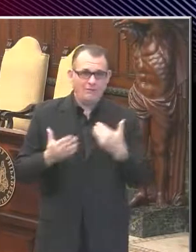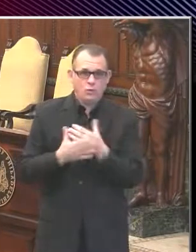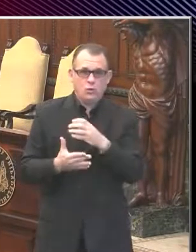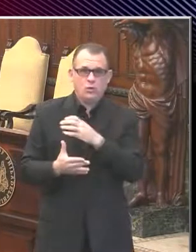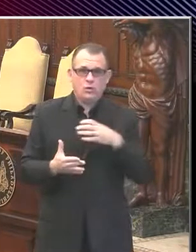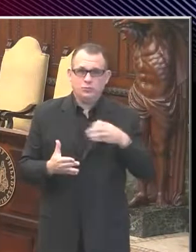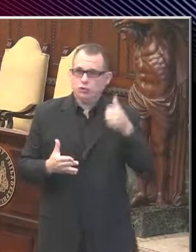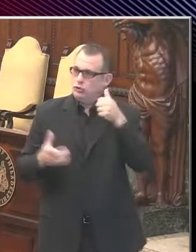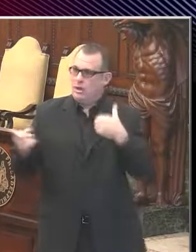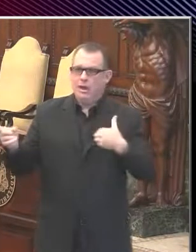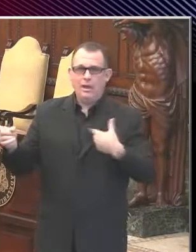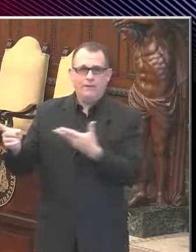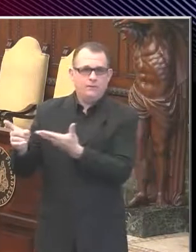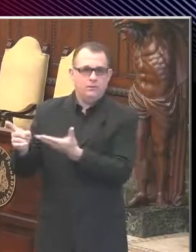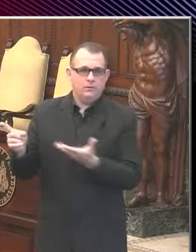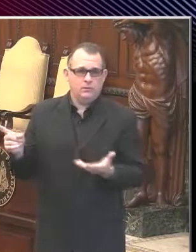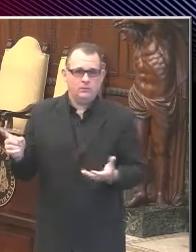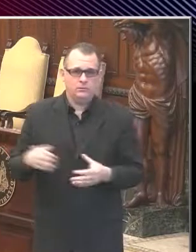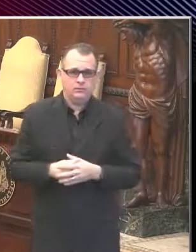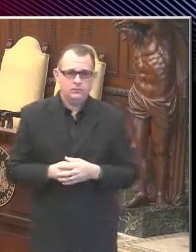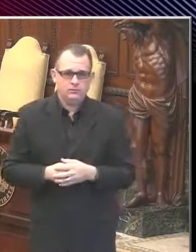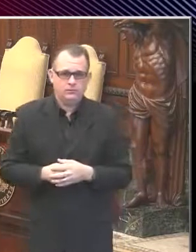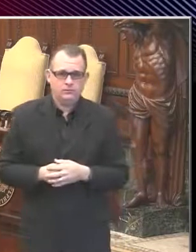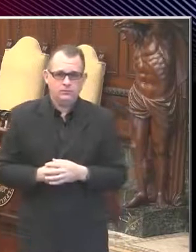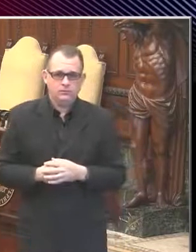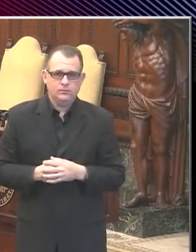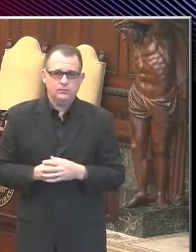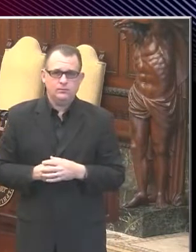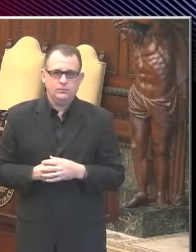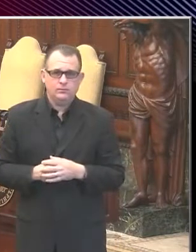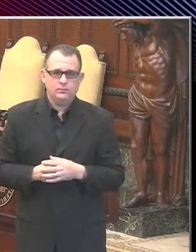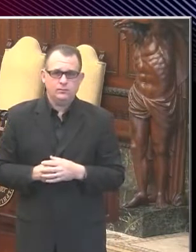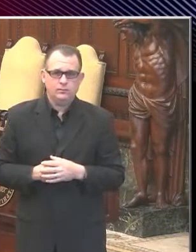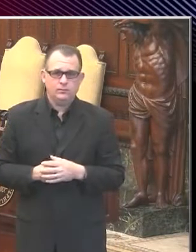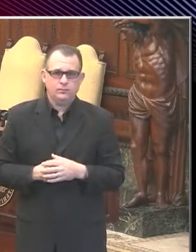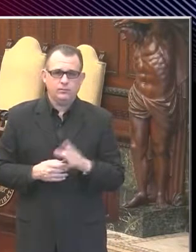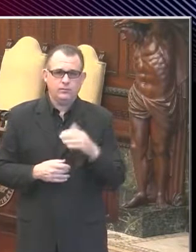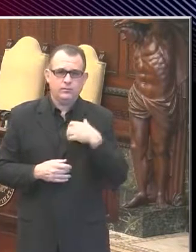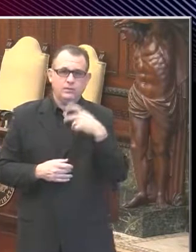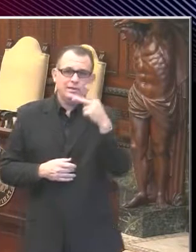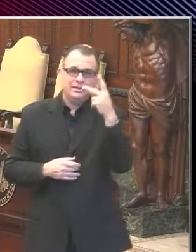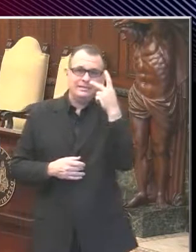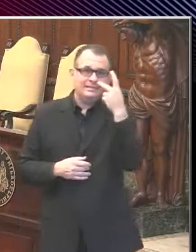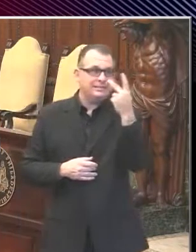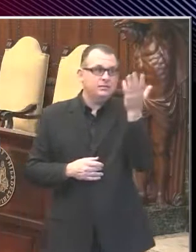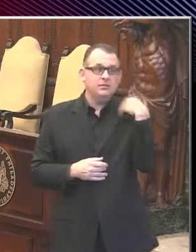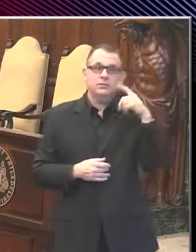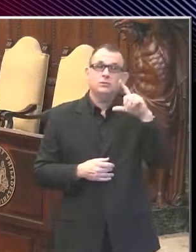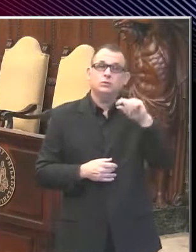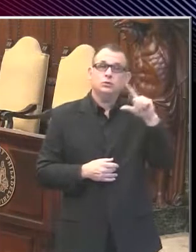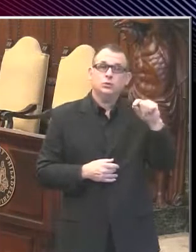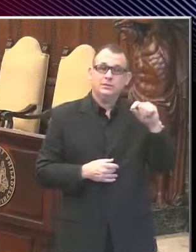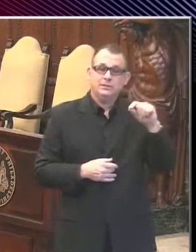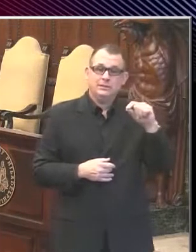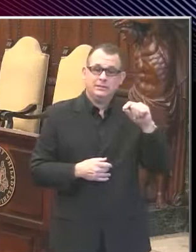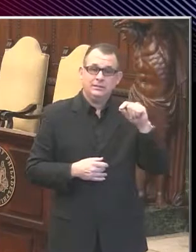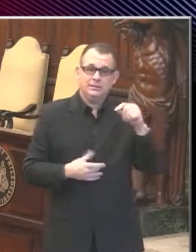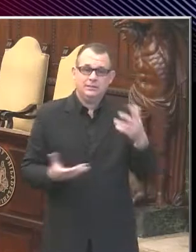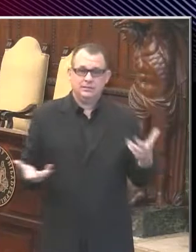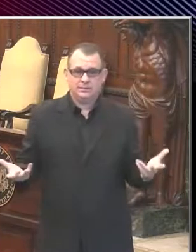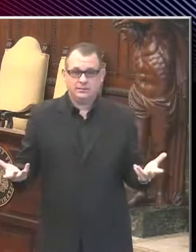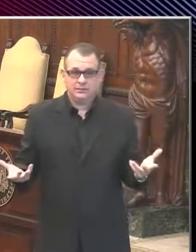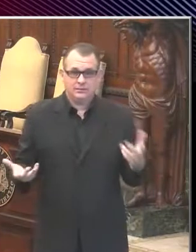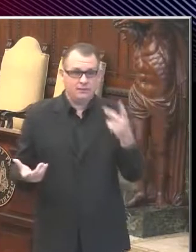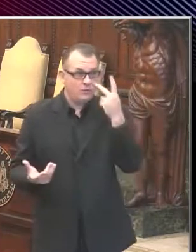First of all, you have to, you know, hindsight is 20-20 and it's easy to armchair all this from a safe, safe